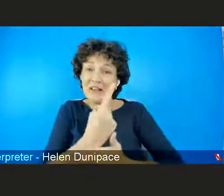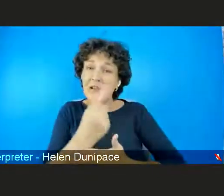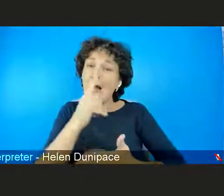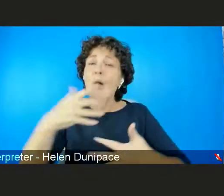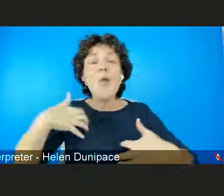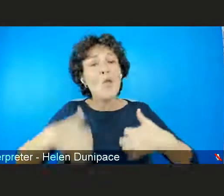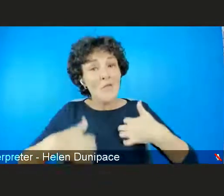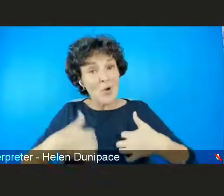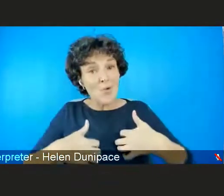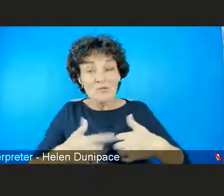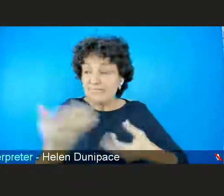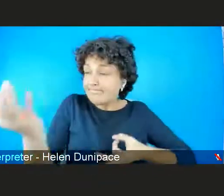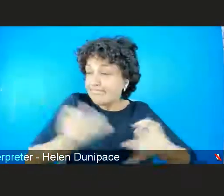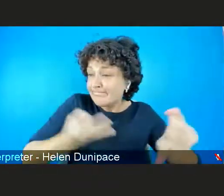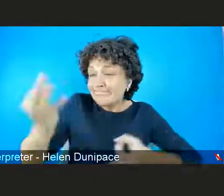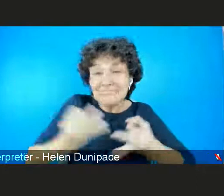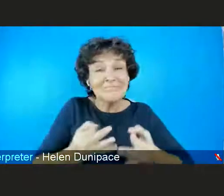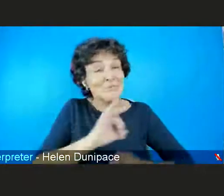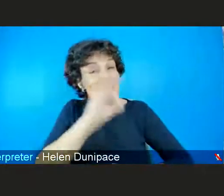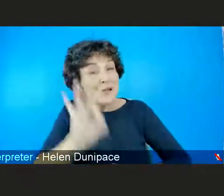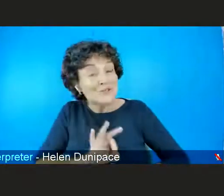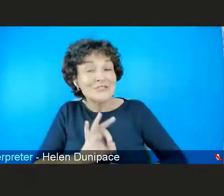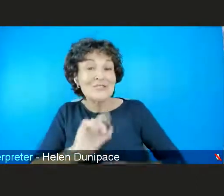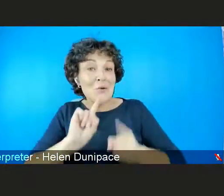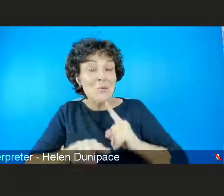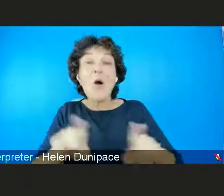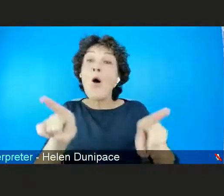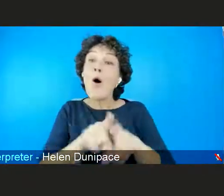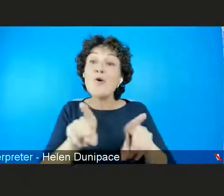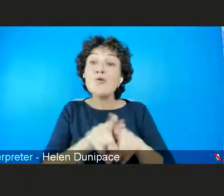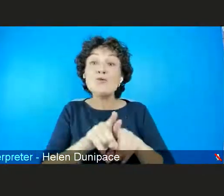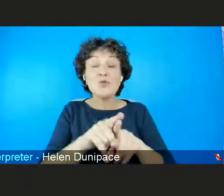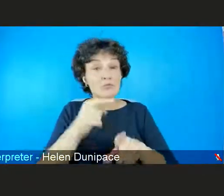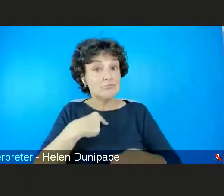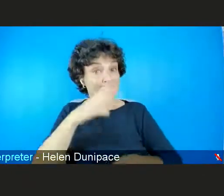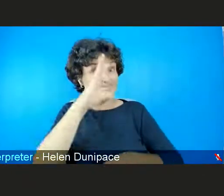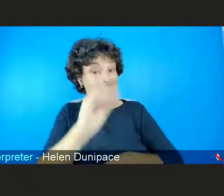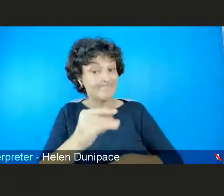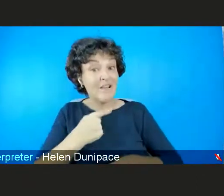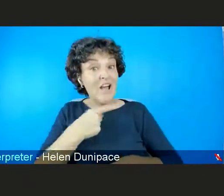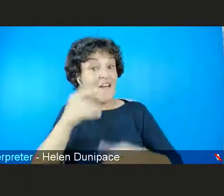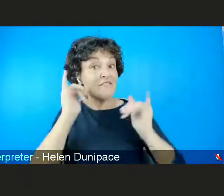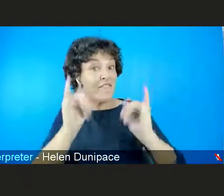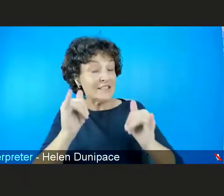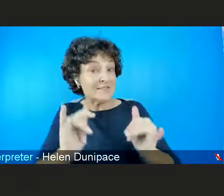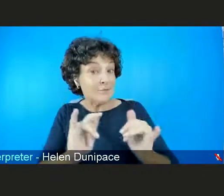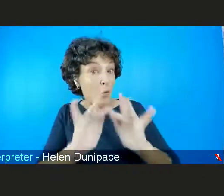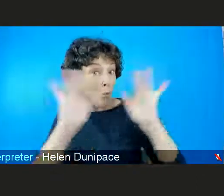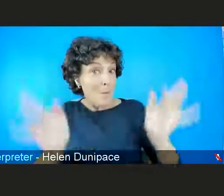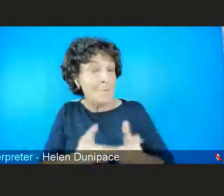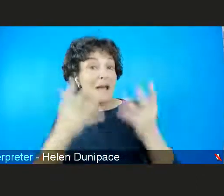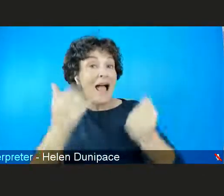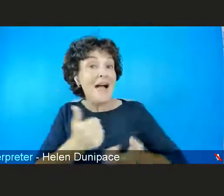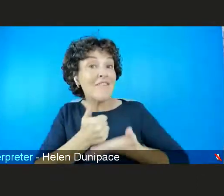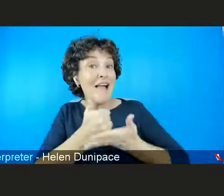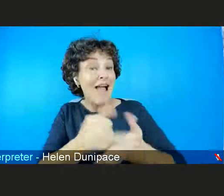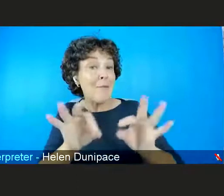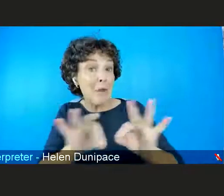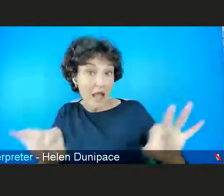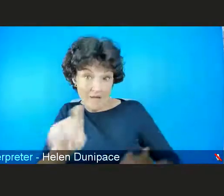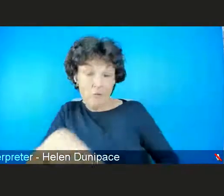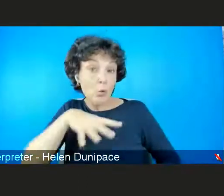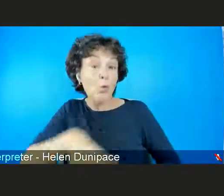to receiving questions and comments. I should also add that there's a helpline on the Festival webpage for this event should anyone wish to use it.